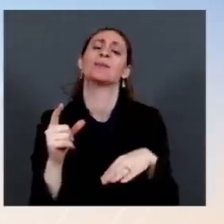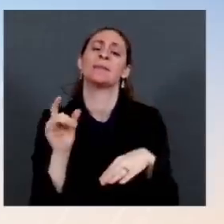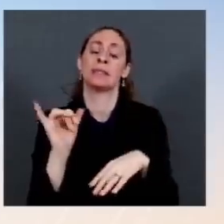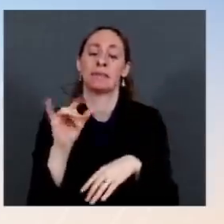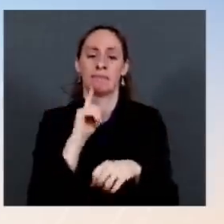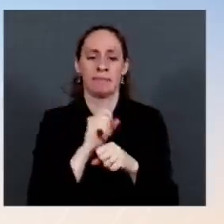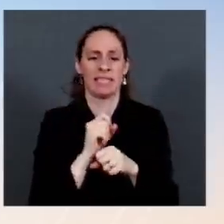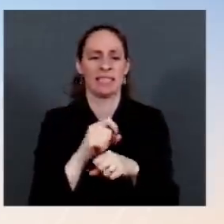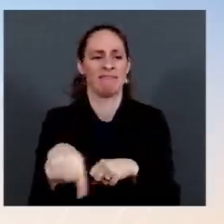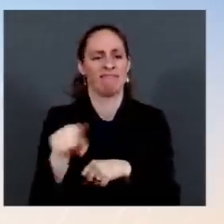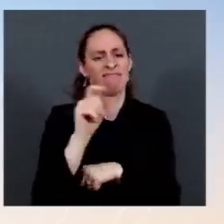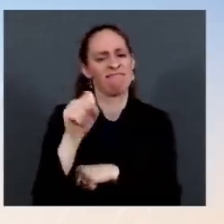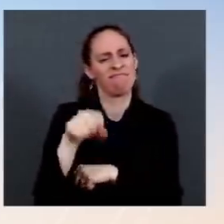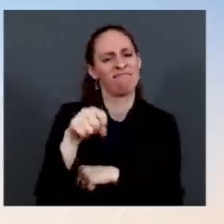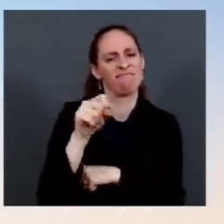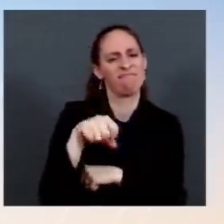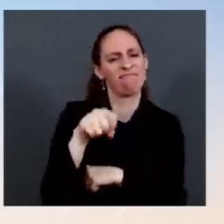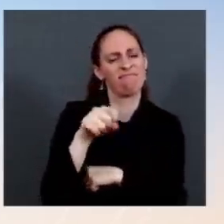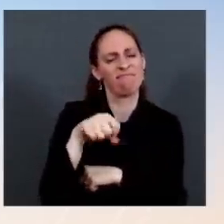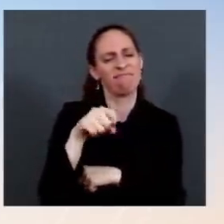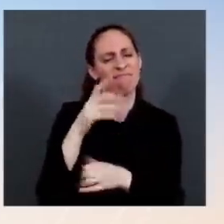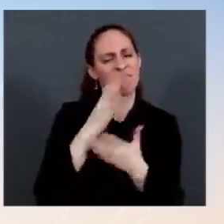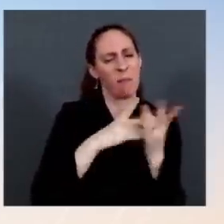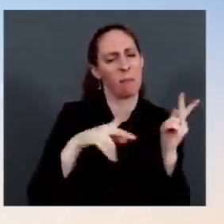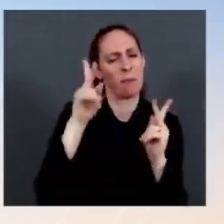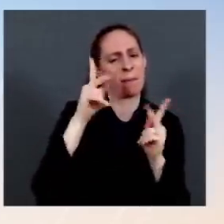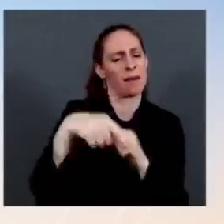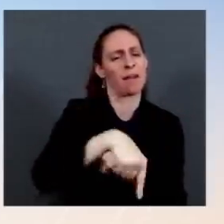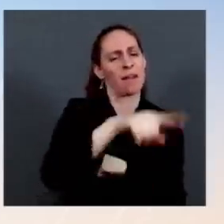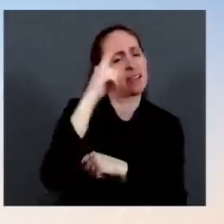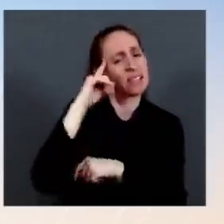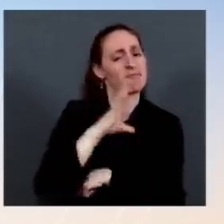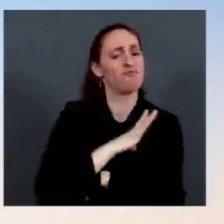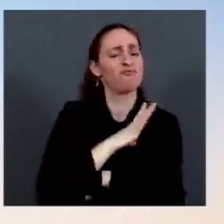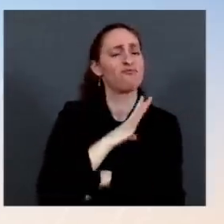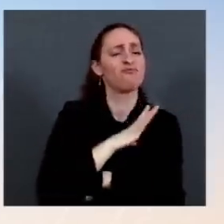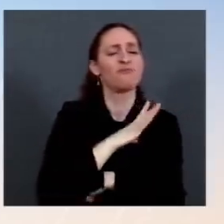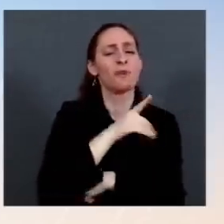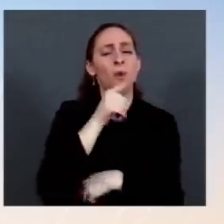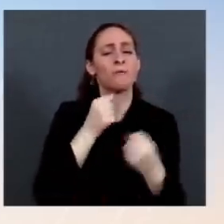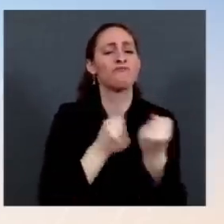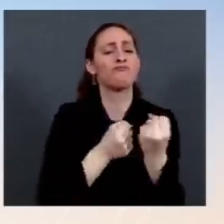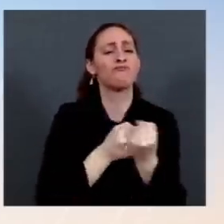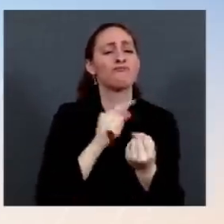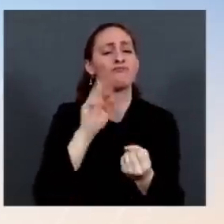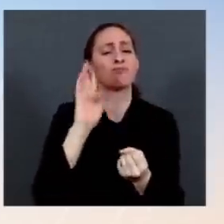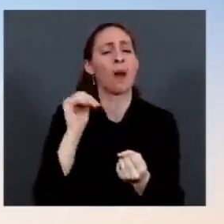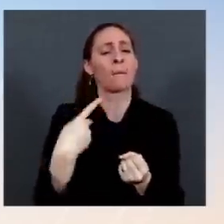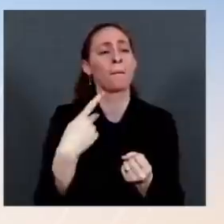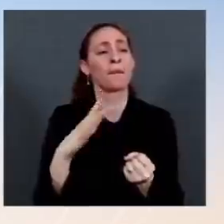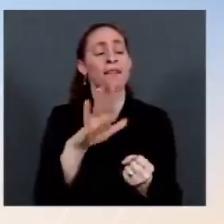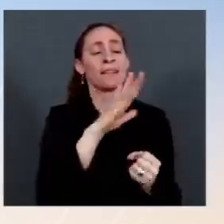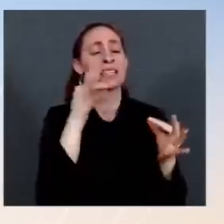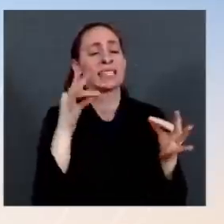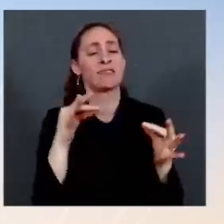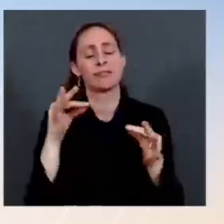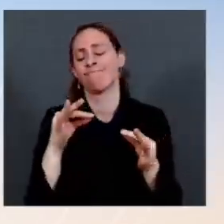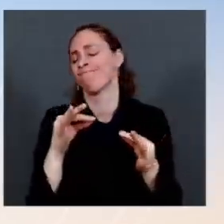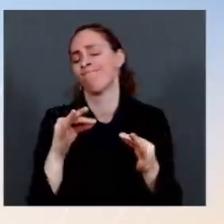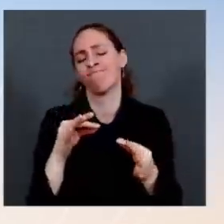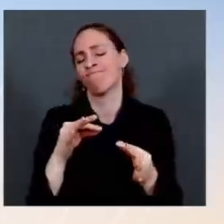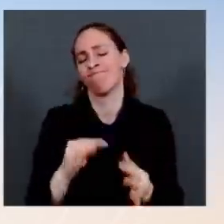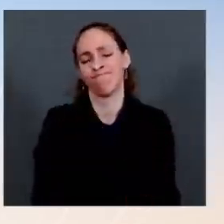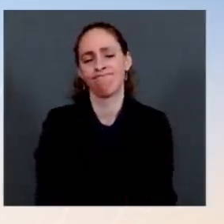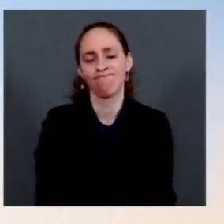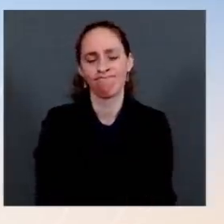anything that leads you to believe there has been a de-escalation? And also, I know both Presidents have tasked their teams to continue conversations. Can you outline any of